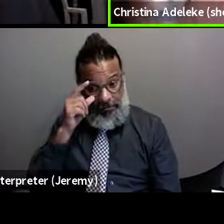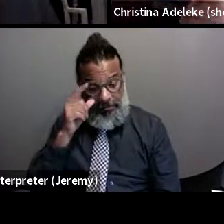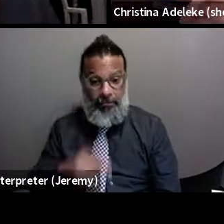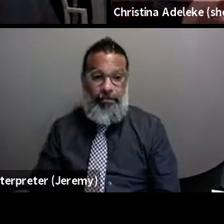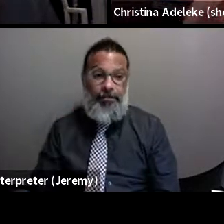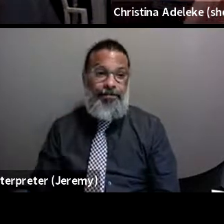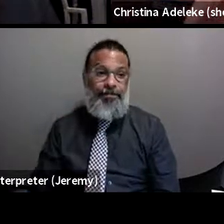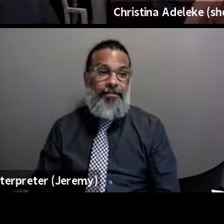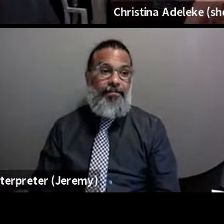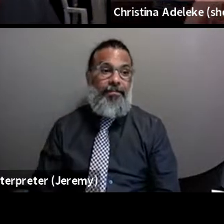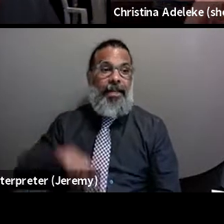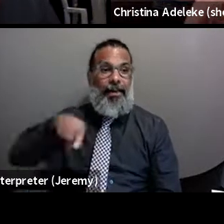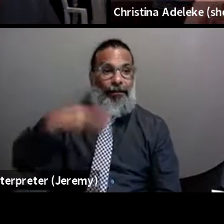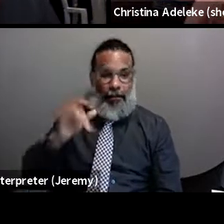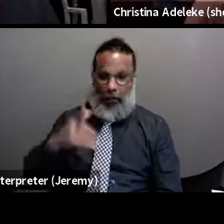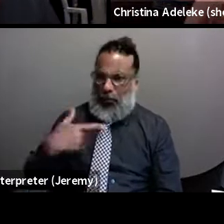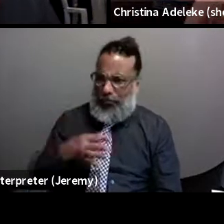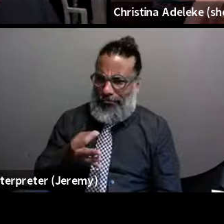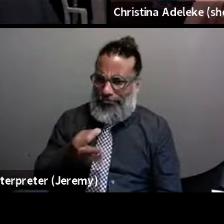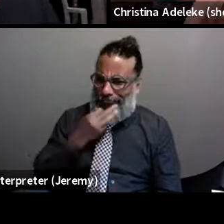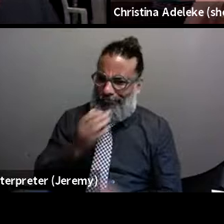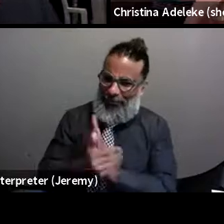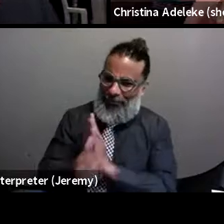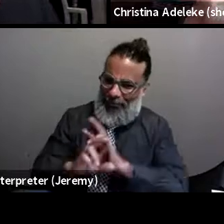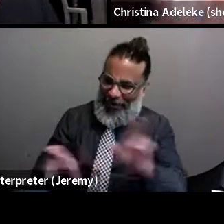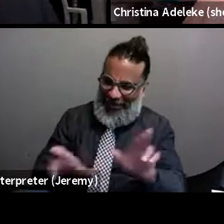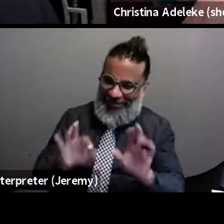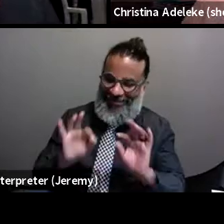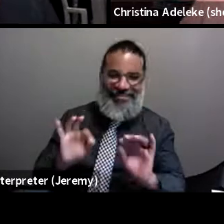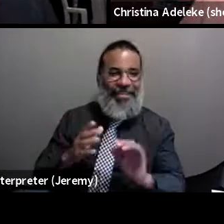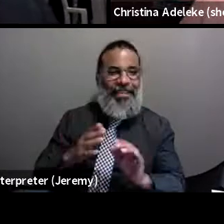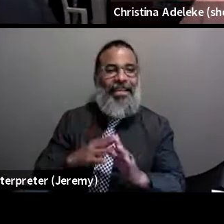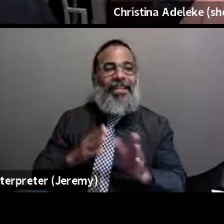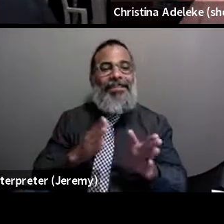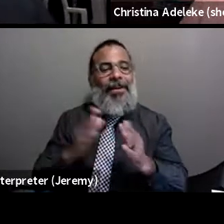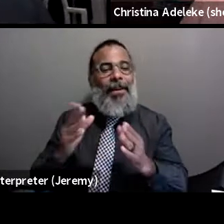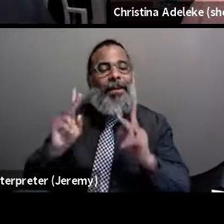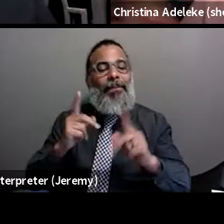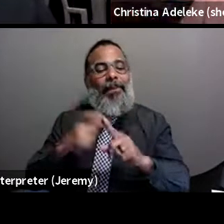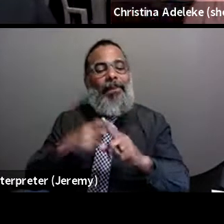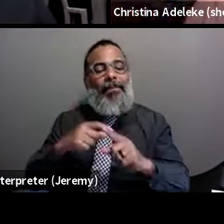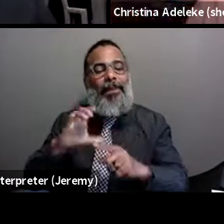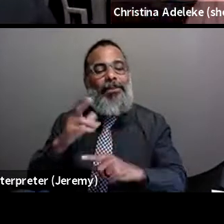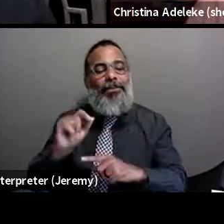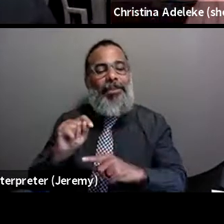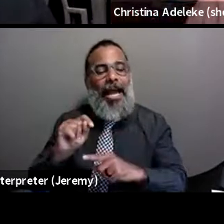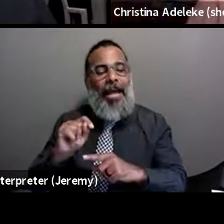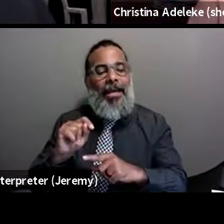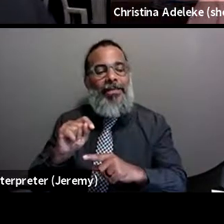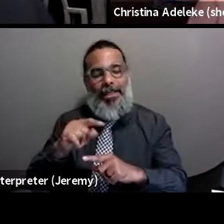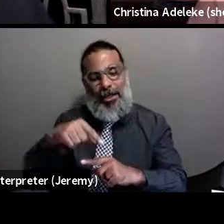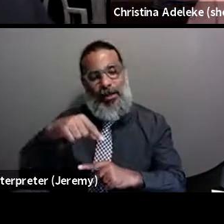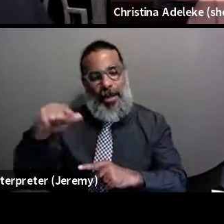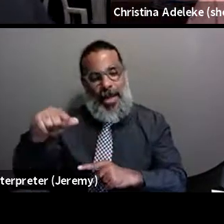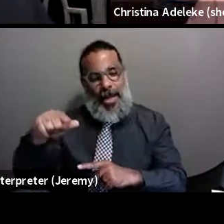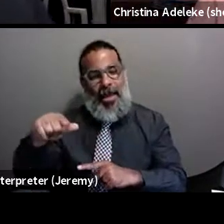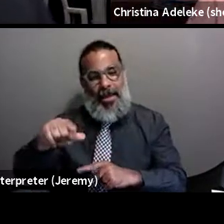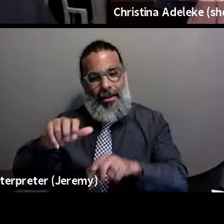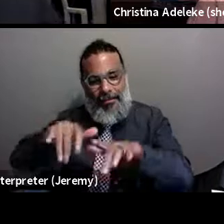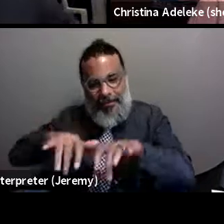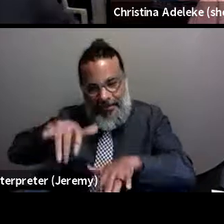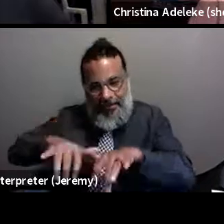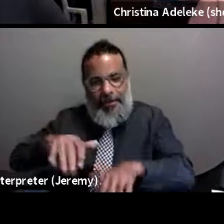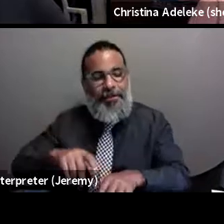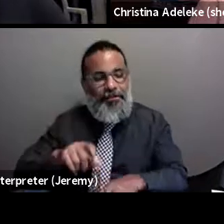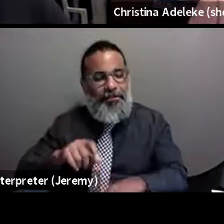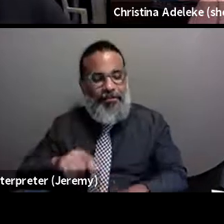You're all really prepared for those. Oh, my gosh. Some questions from the chat that came in, rather the Q&A that came in, but remember, please use